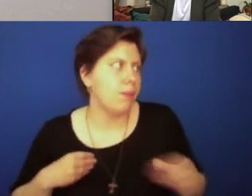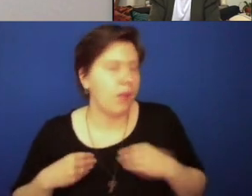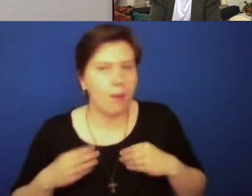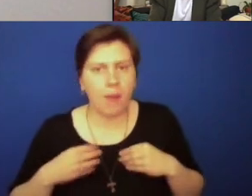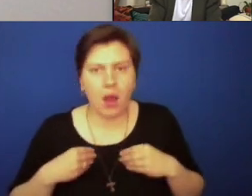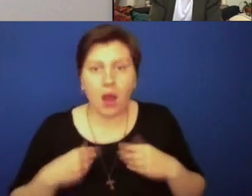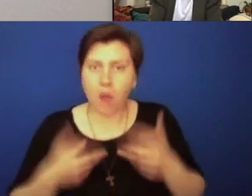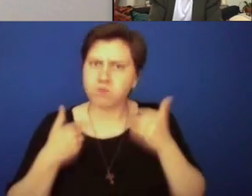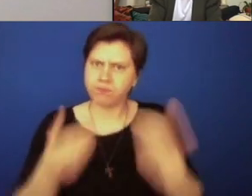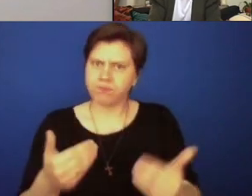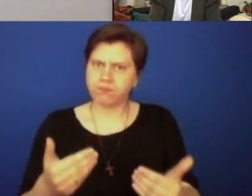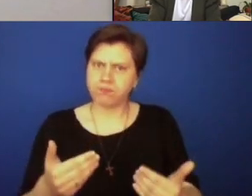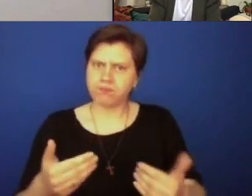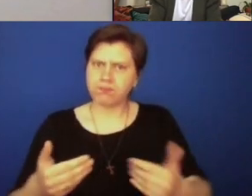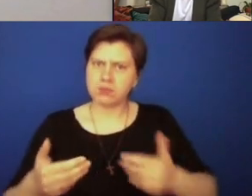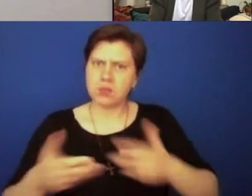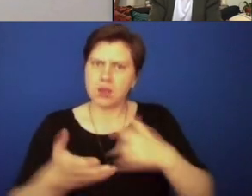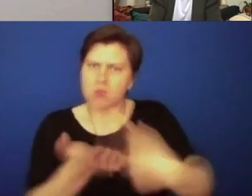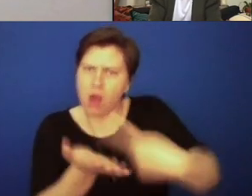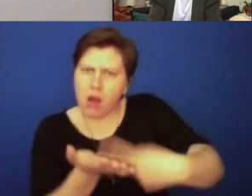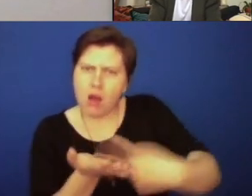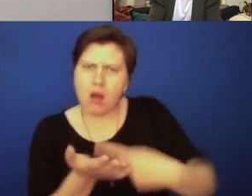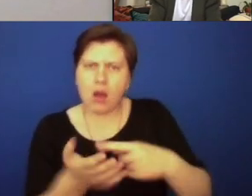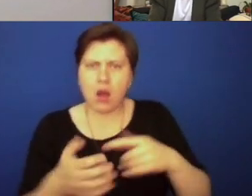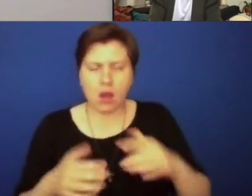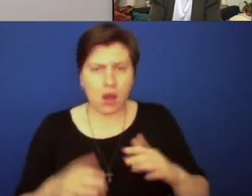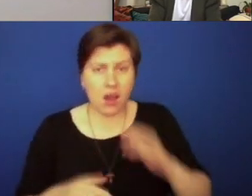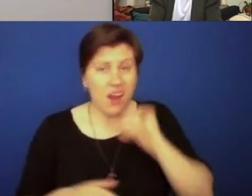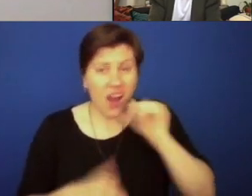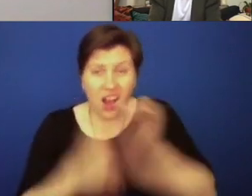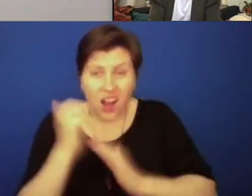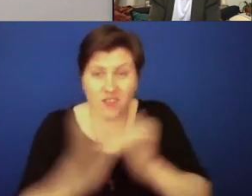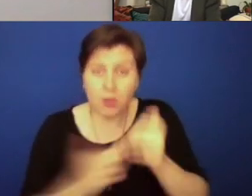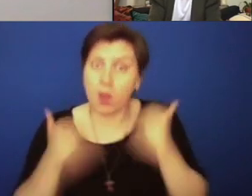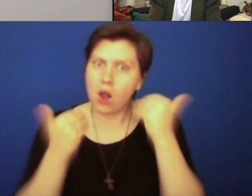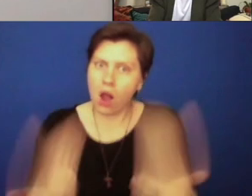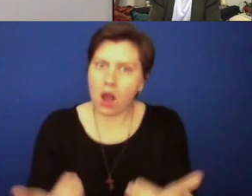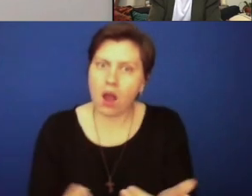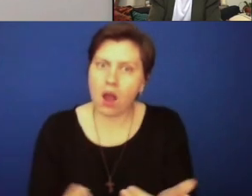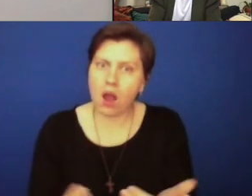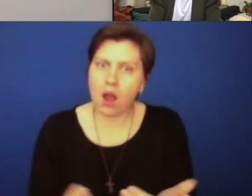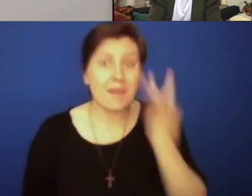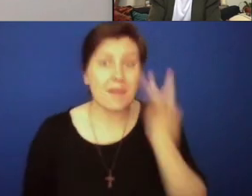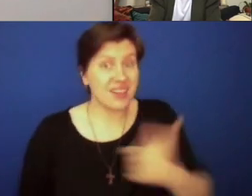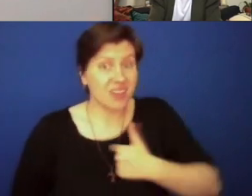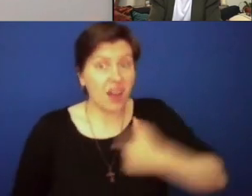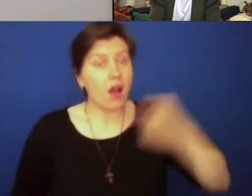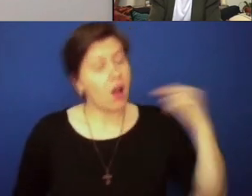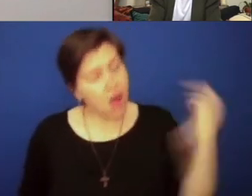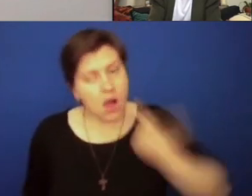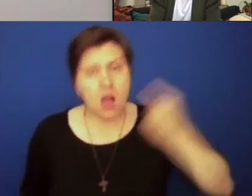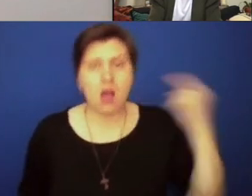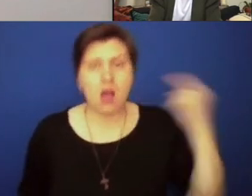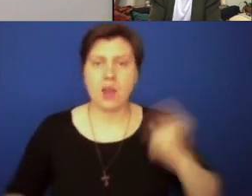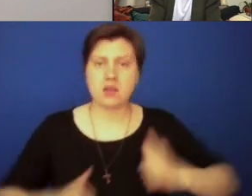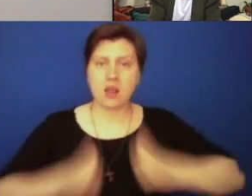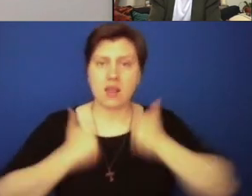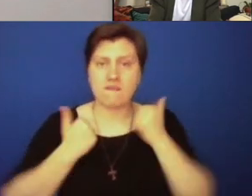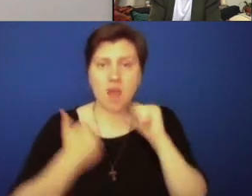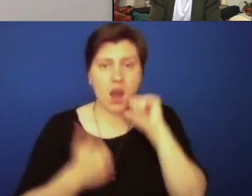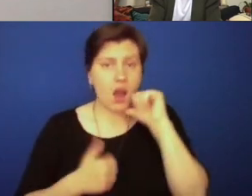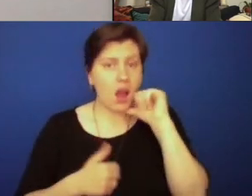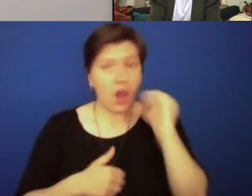conversations and being willing to make yourself uncomfortable because I constantly live in states of